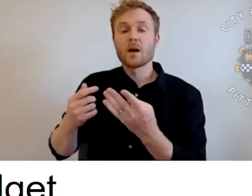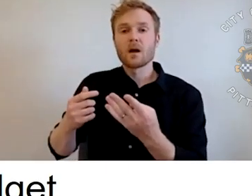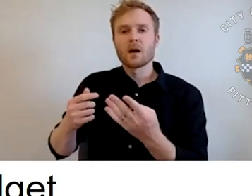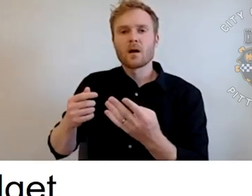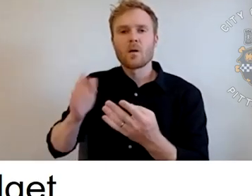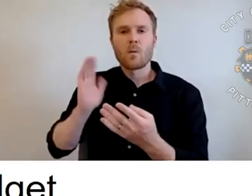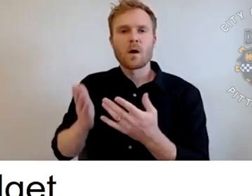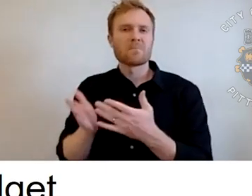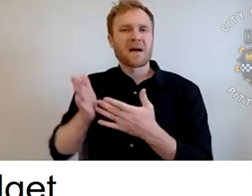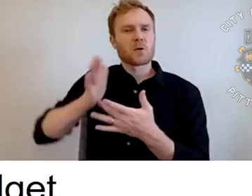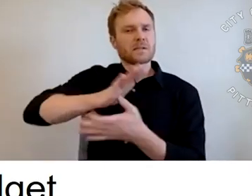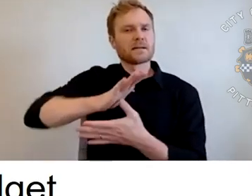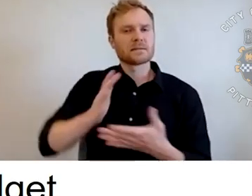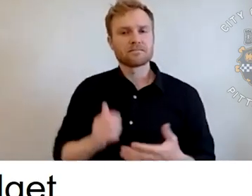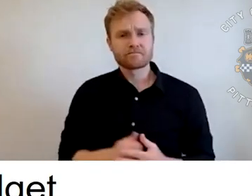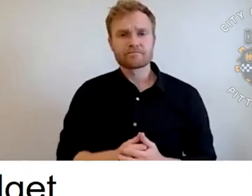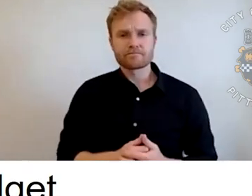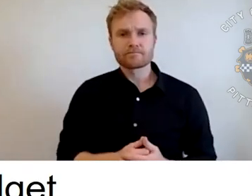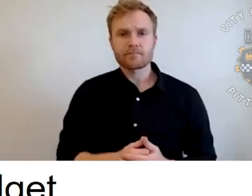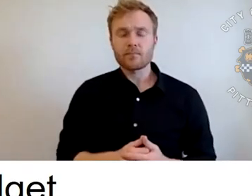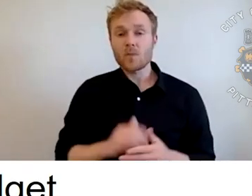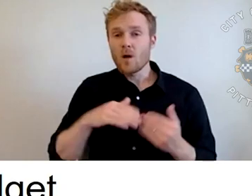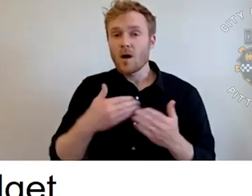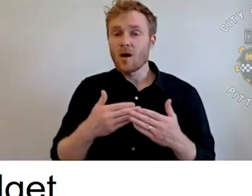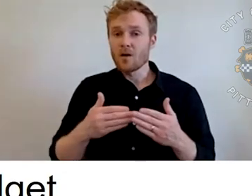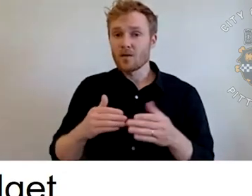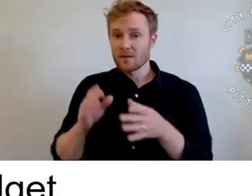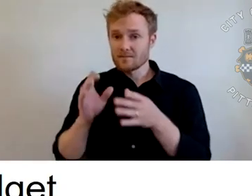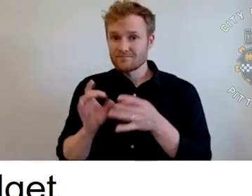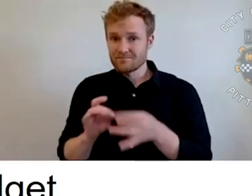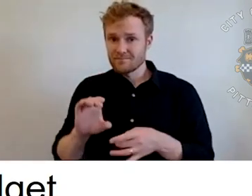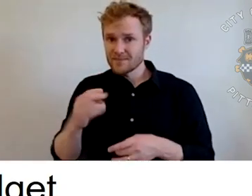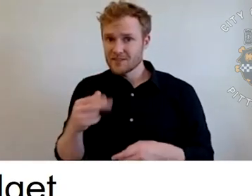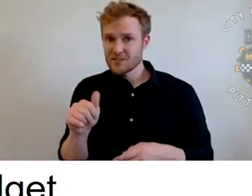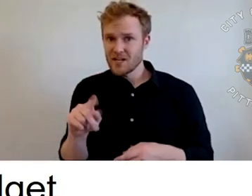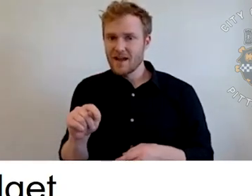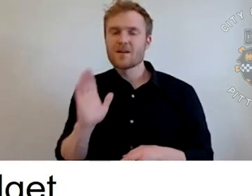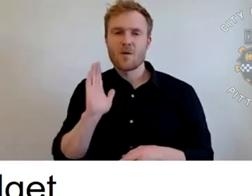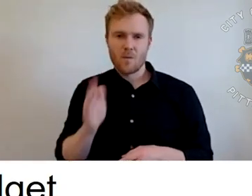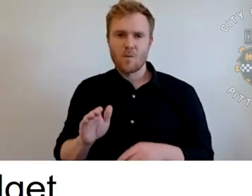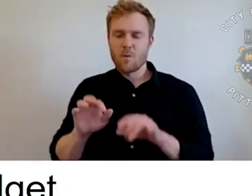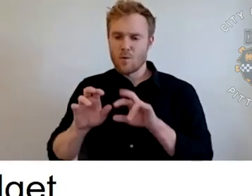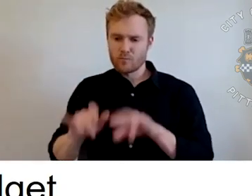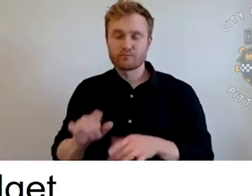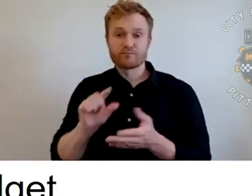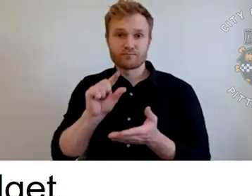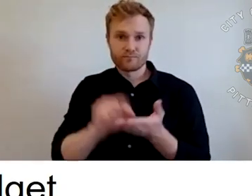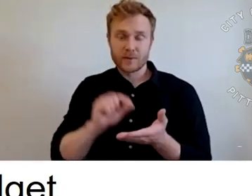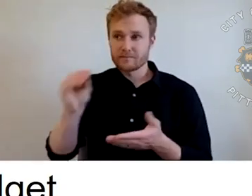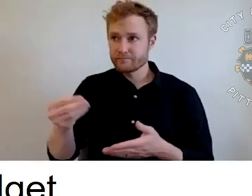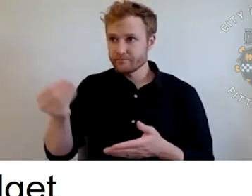recorded. All the comments again from the chat function are going to be recorded and shared with department leadership, the administration, the council offices,